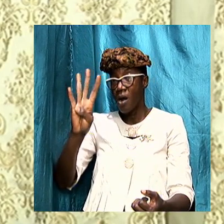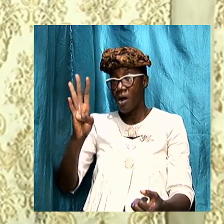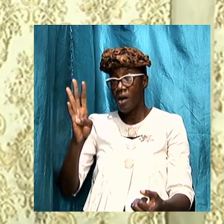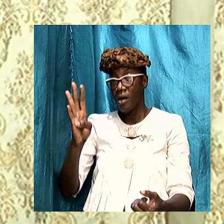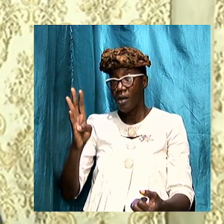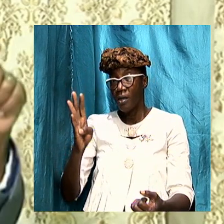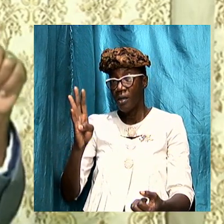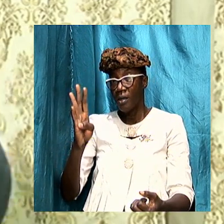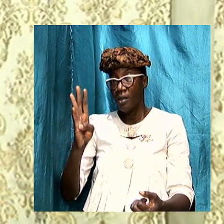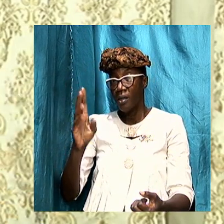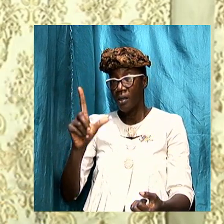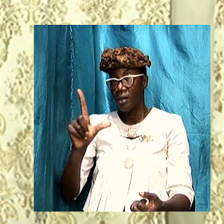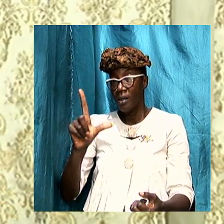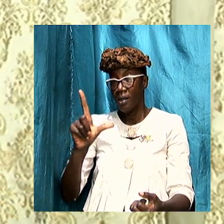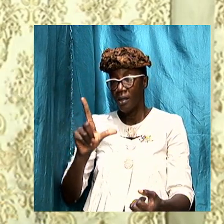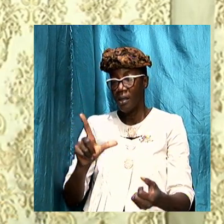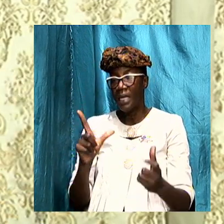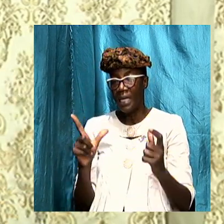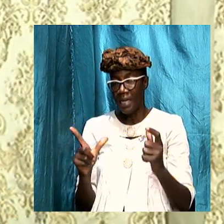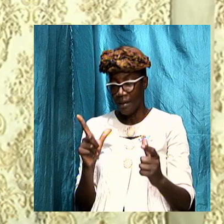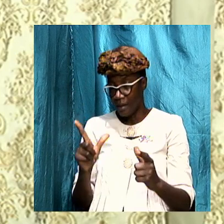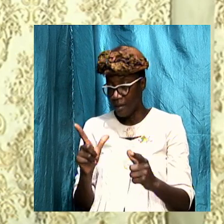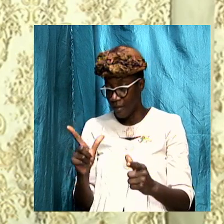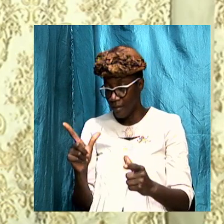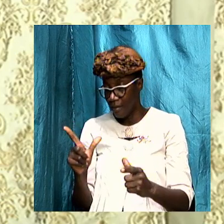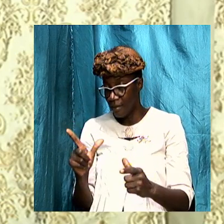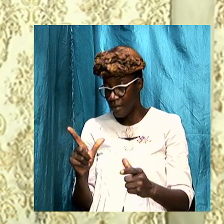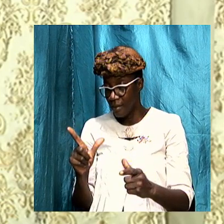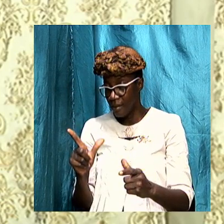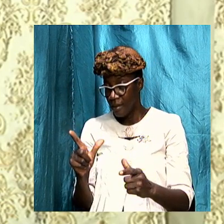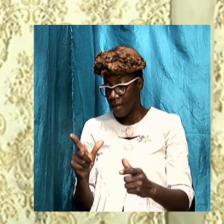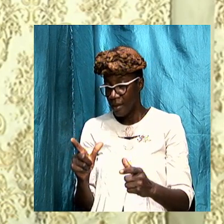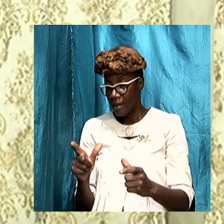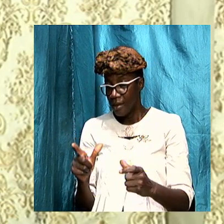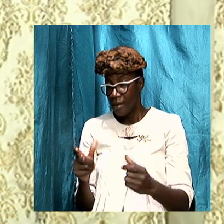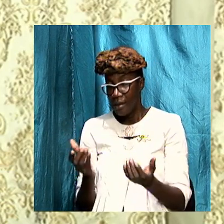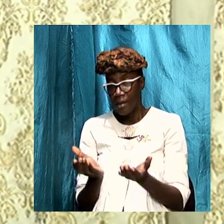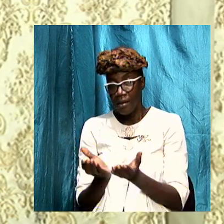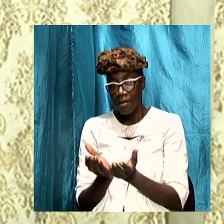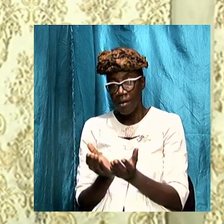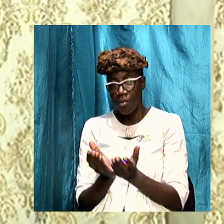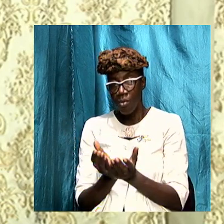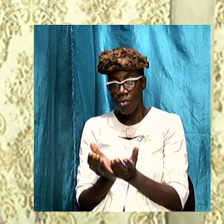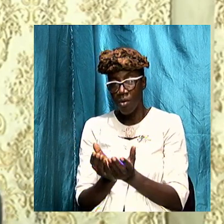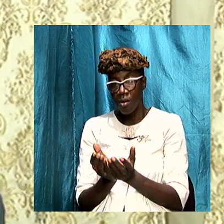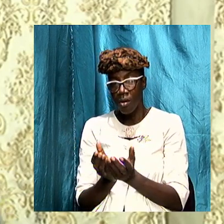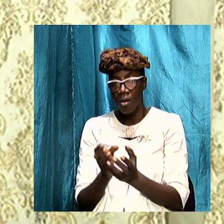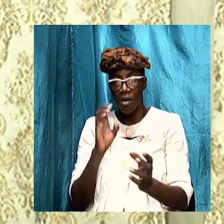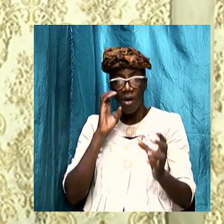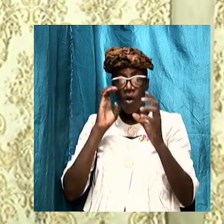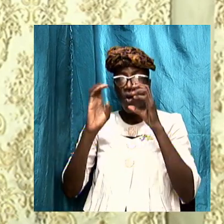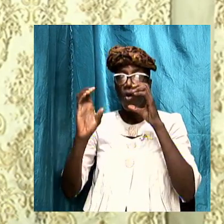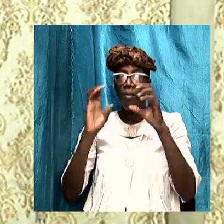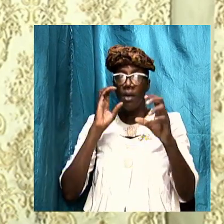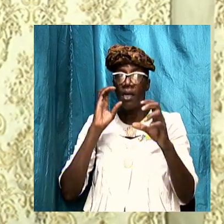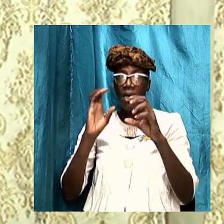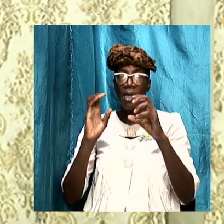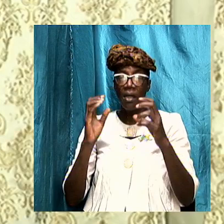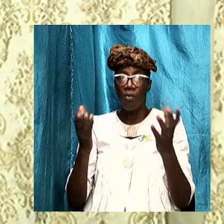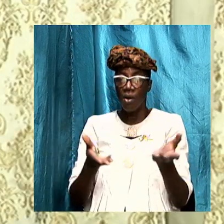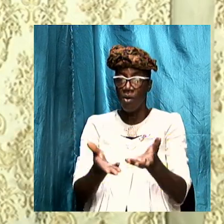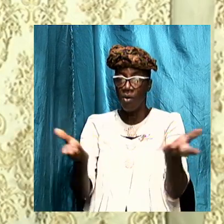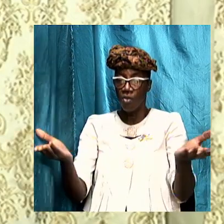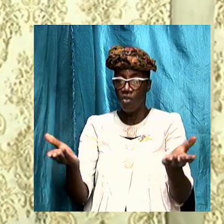is sign it is a book that communicates with us through